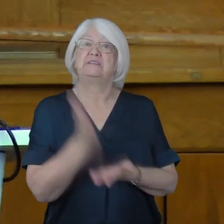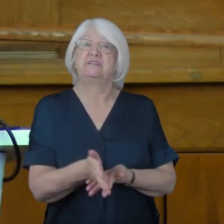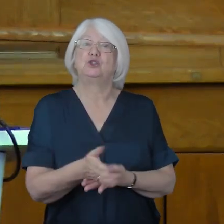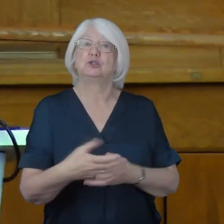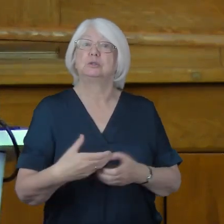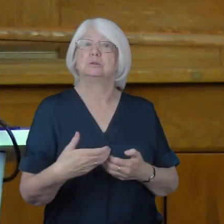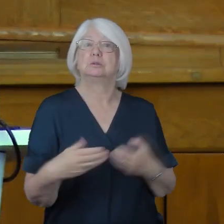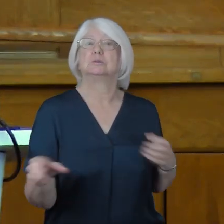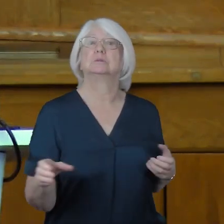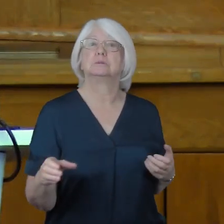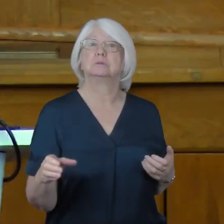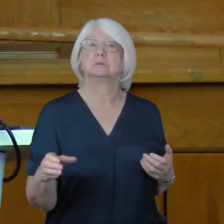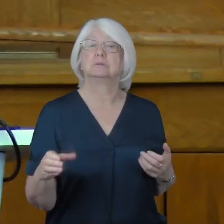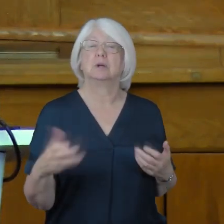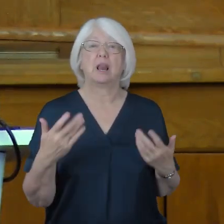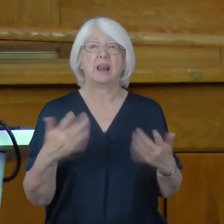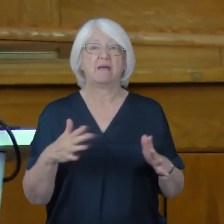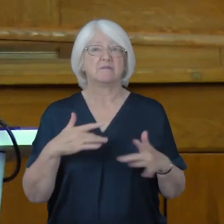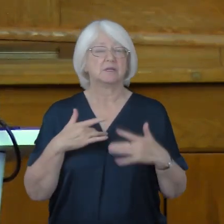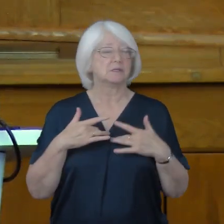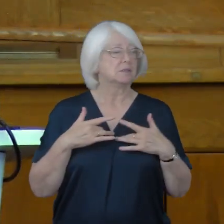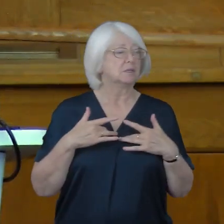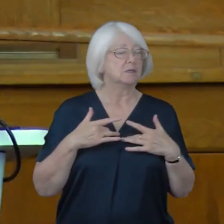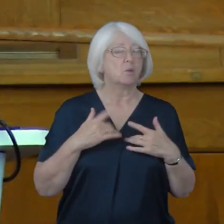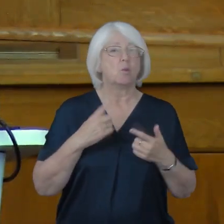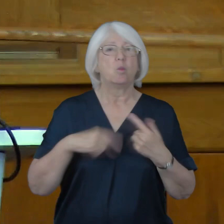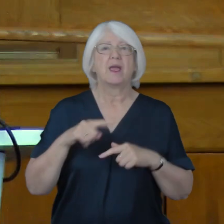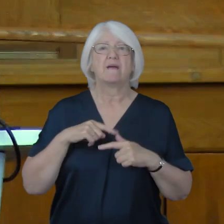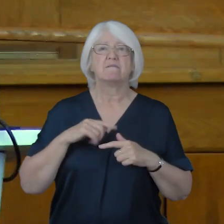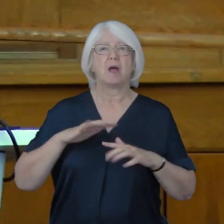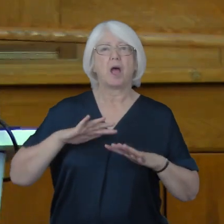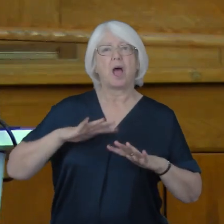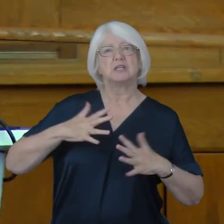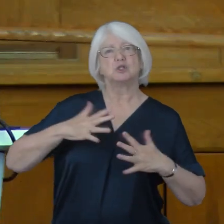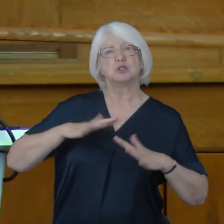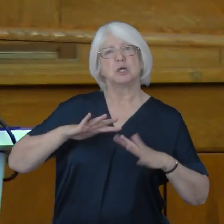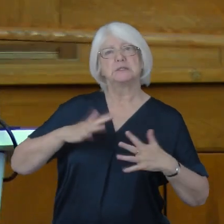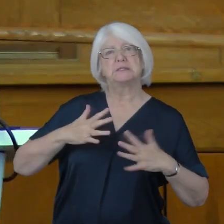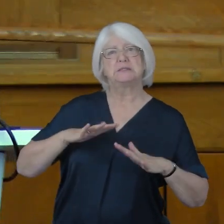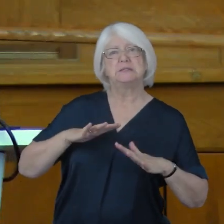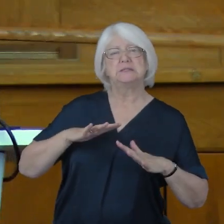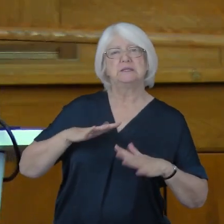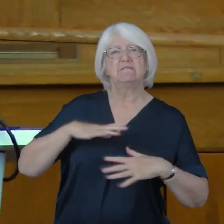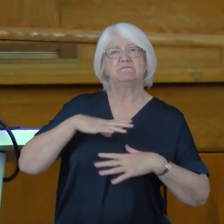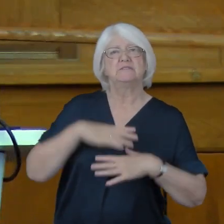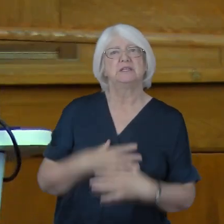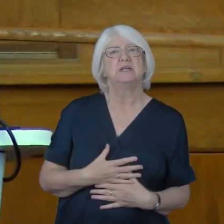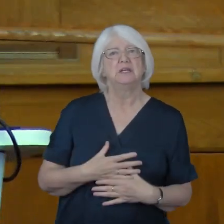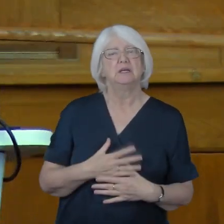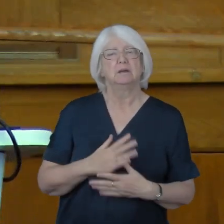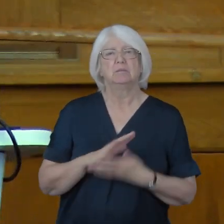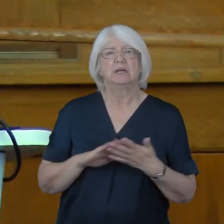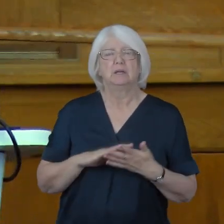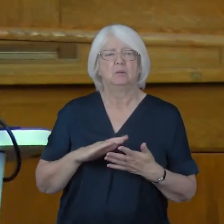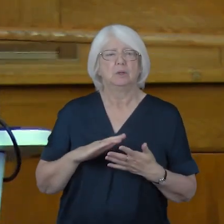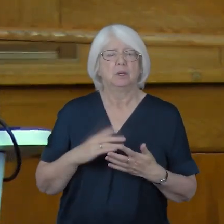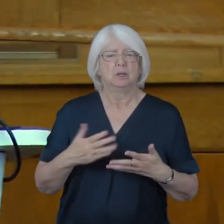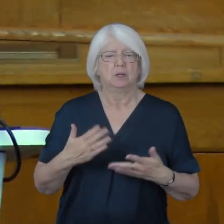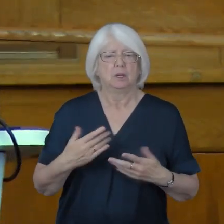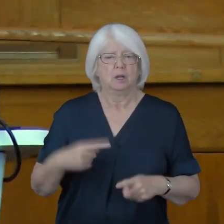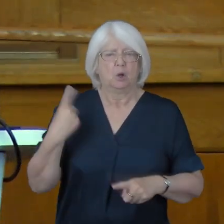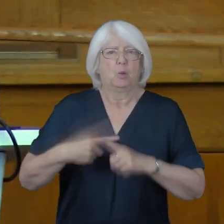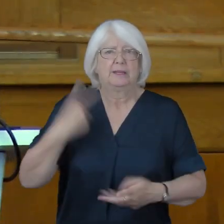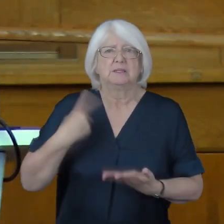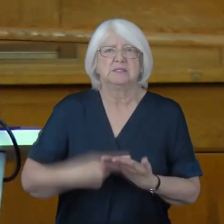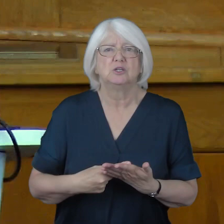us with uncertainty fatigue, which leads us to a rush to hasty decisions, often